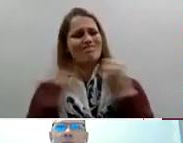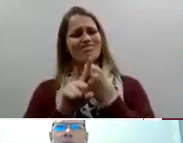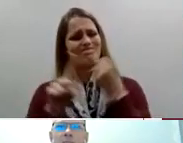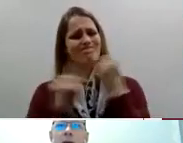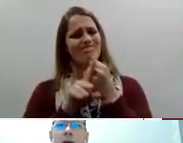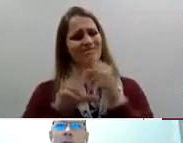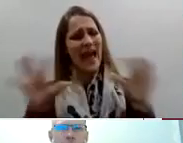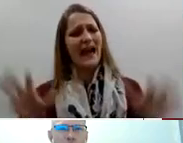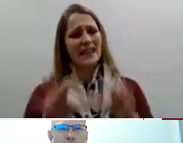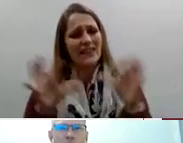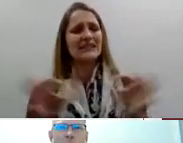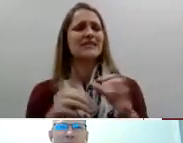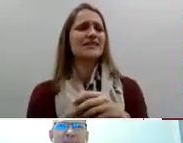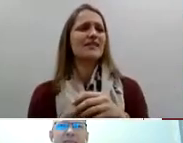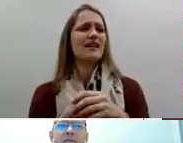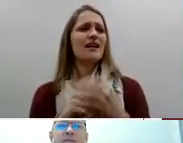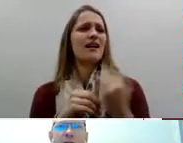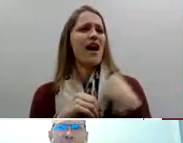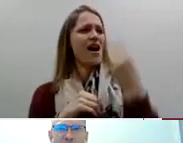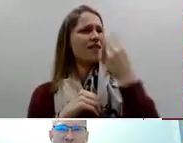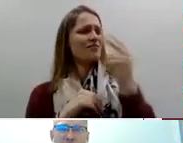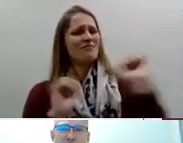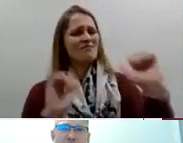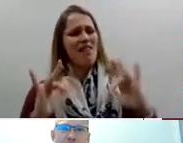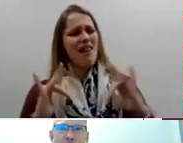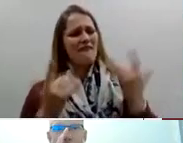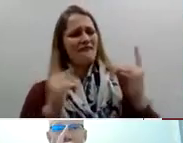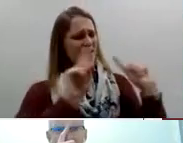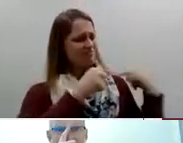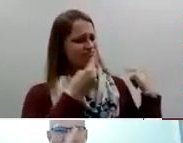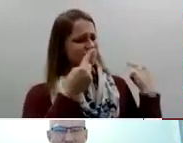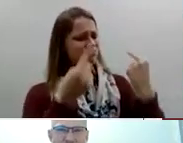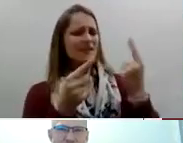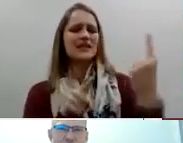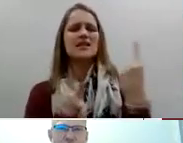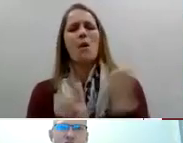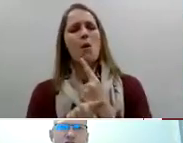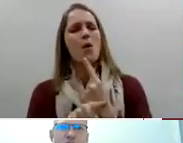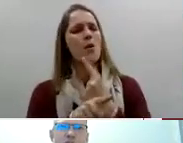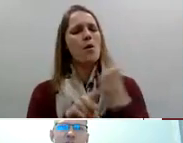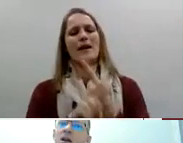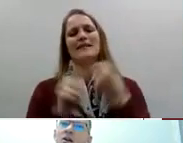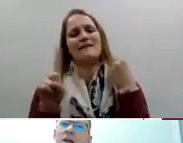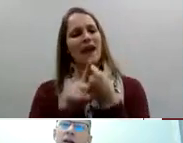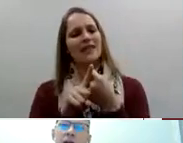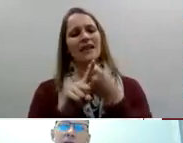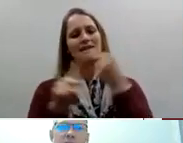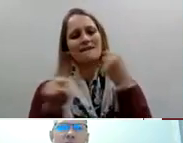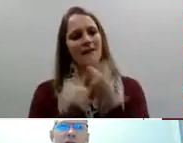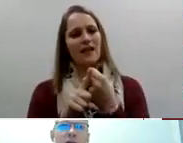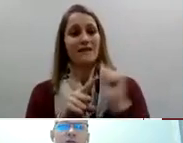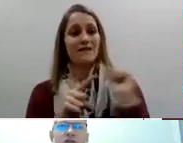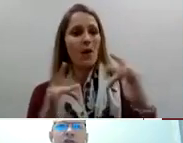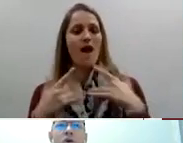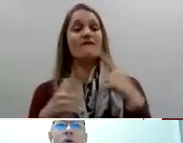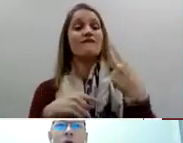my mom is a fighter an activist extraordinaire looking at